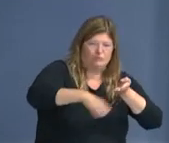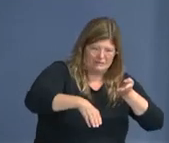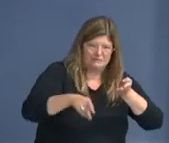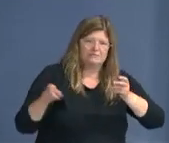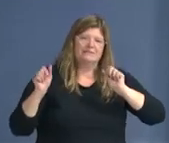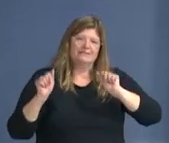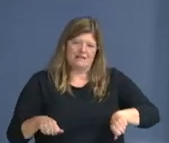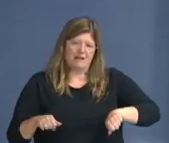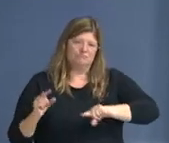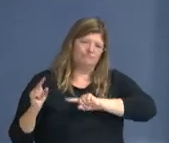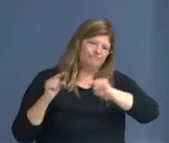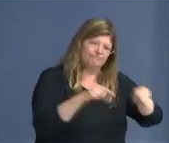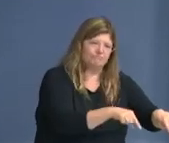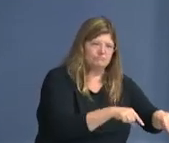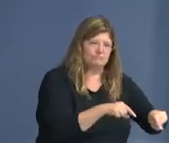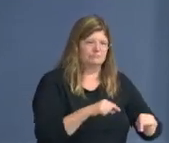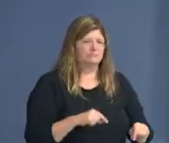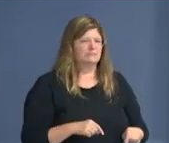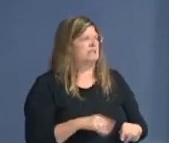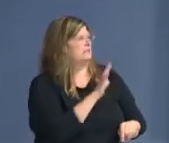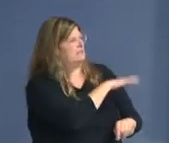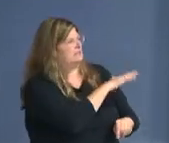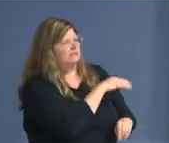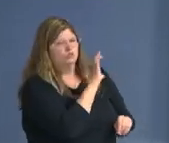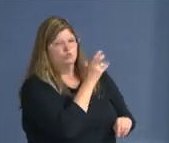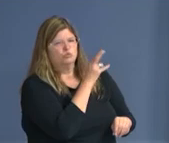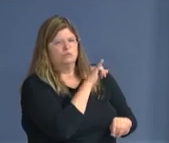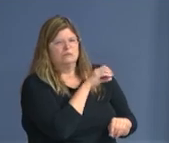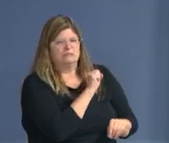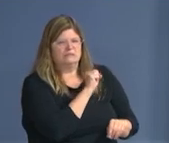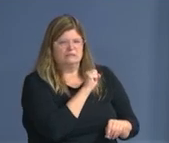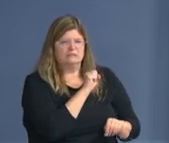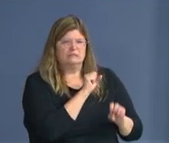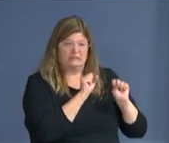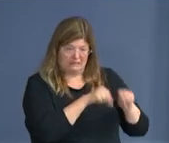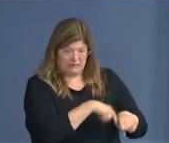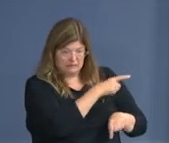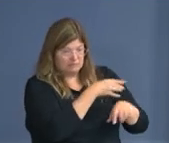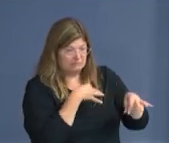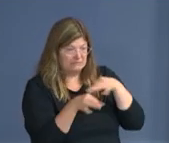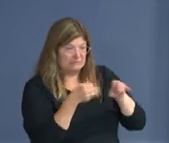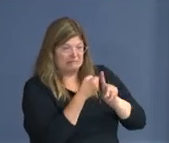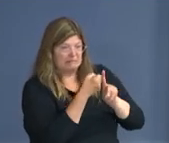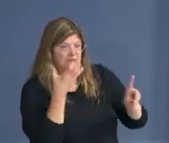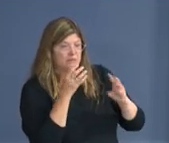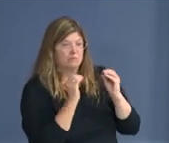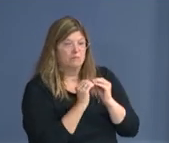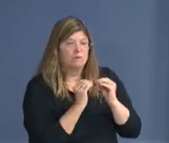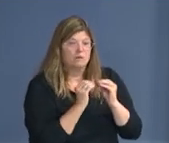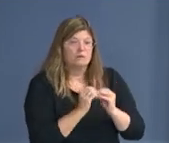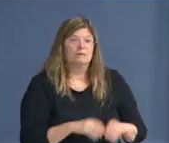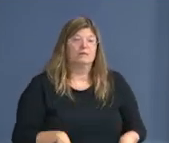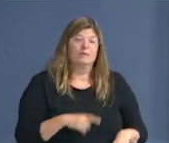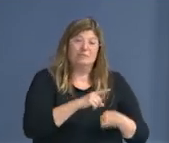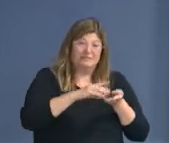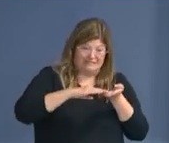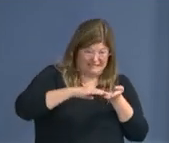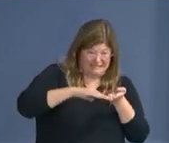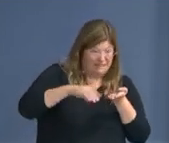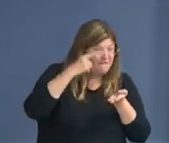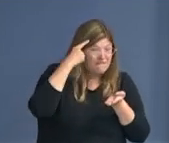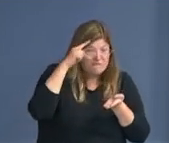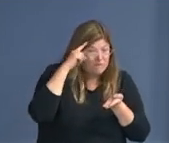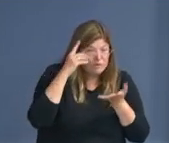very familiar with it. So, thanks for the question mark. Um, the waiver, uh, the initial waiver was for, was for training and then of course